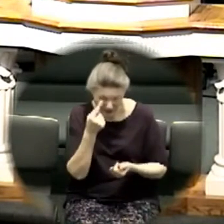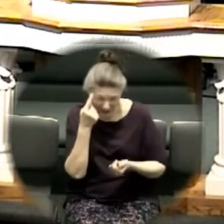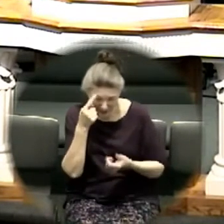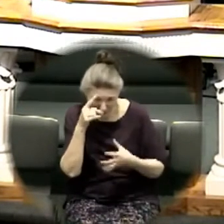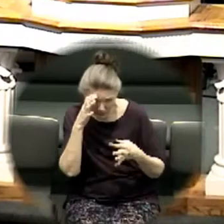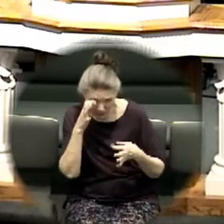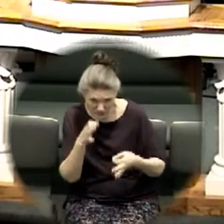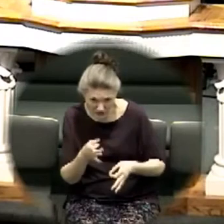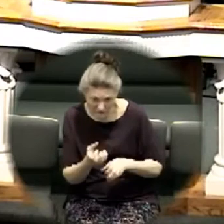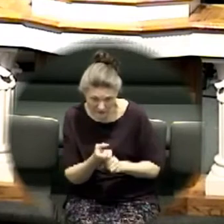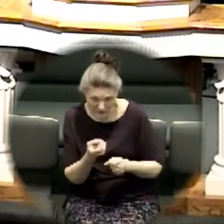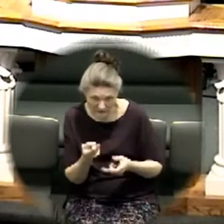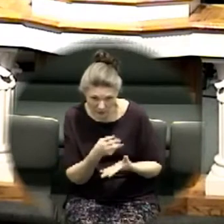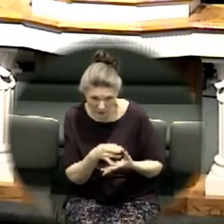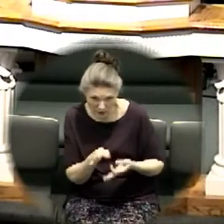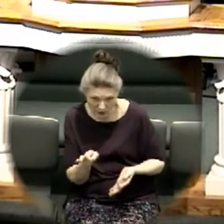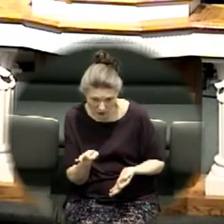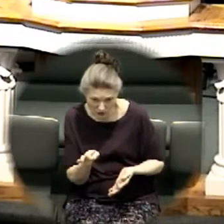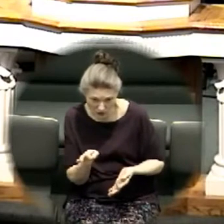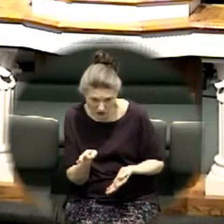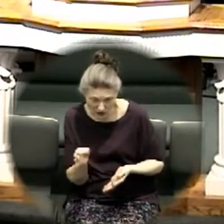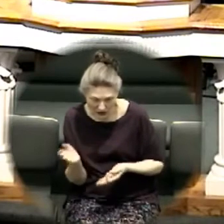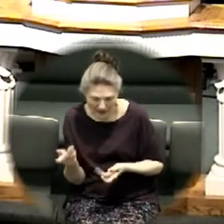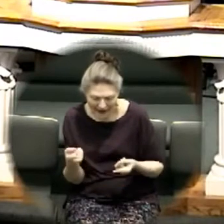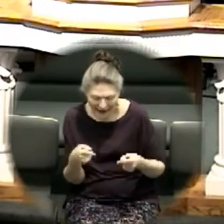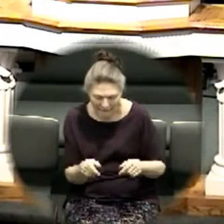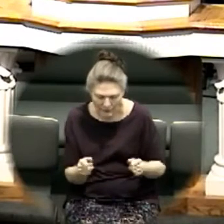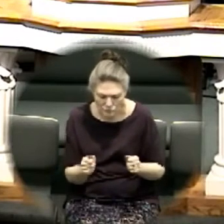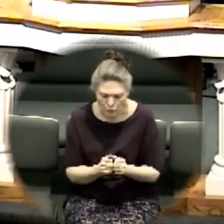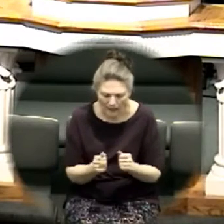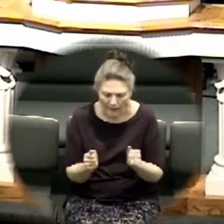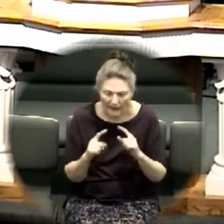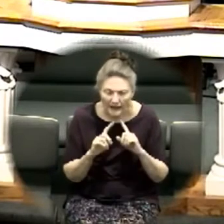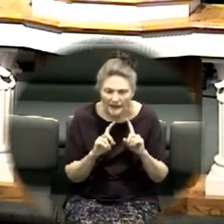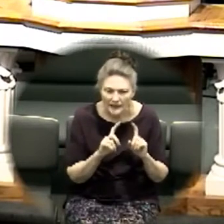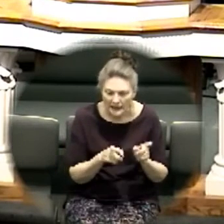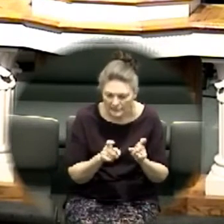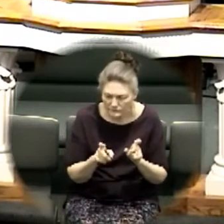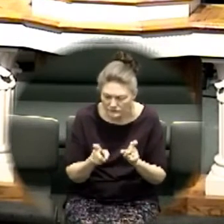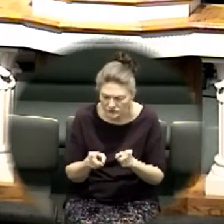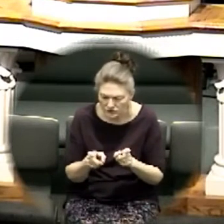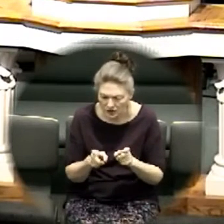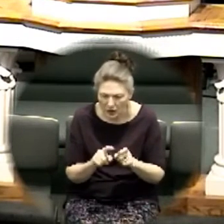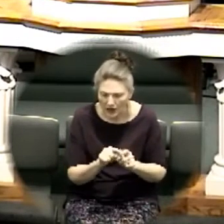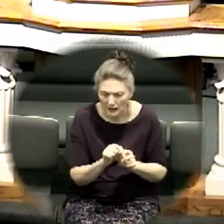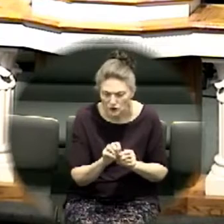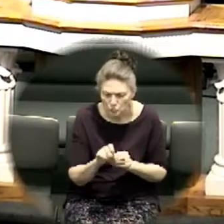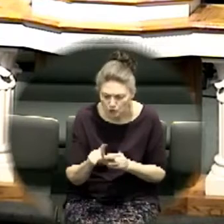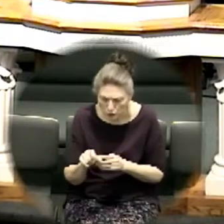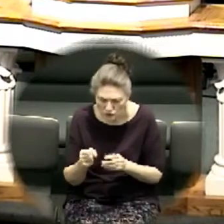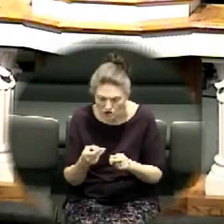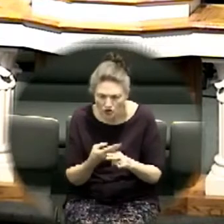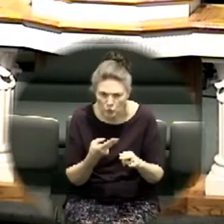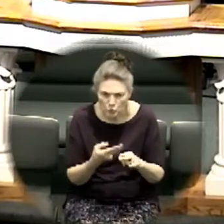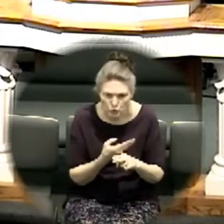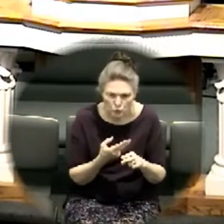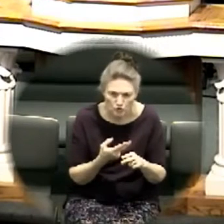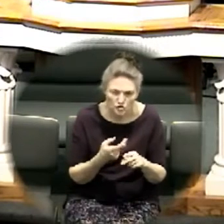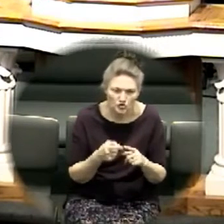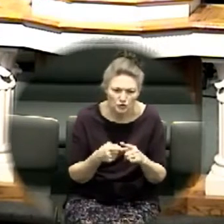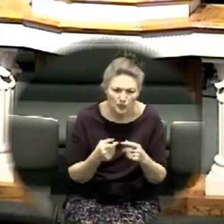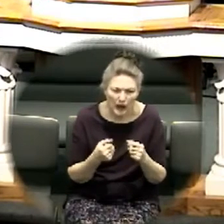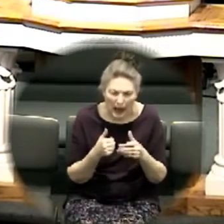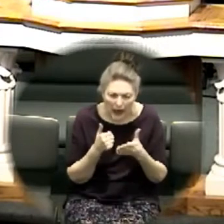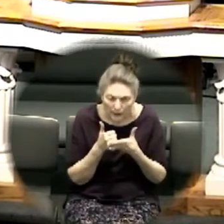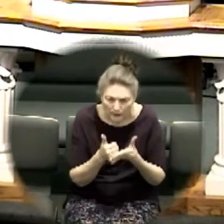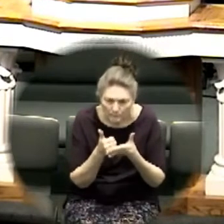has come upon you it comes with gifts which are tools that are used to navigate the rest of your walk here